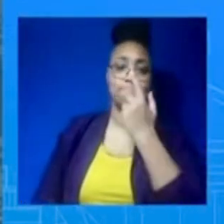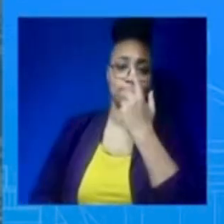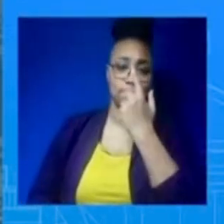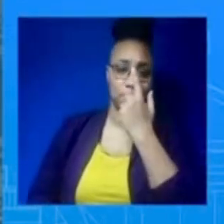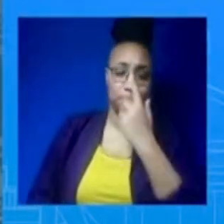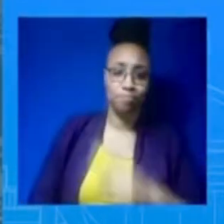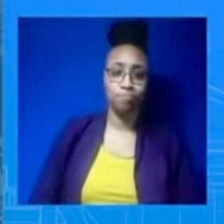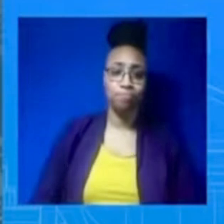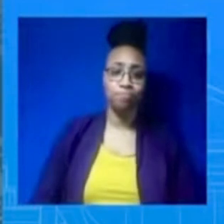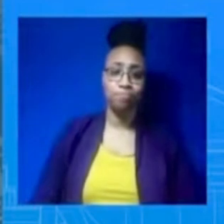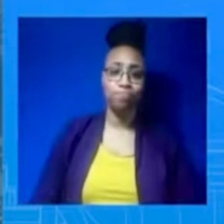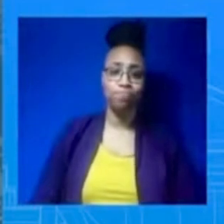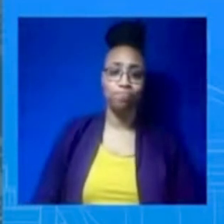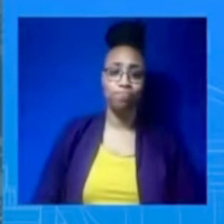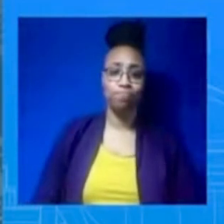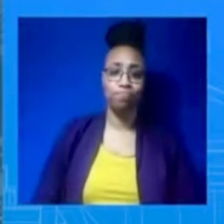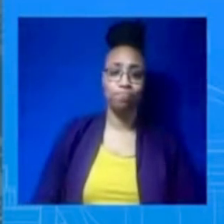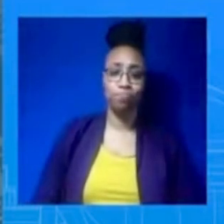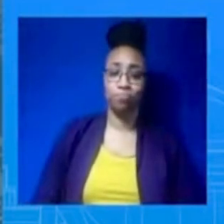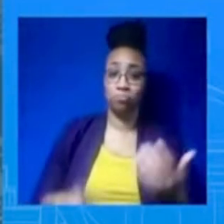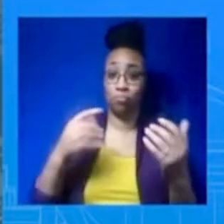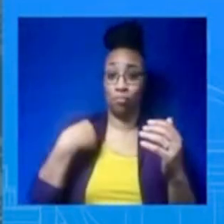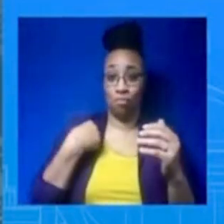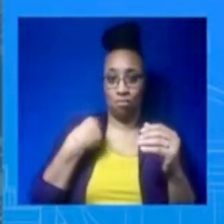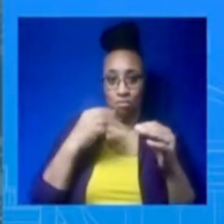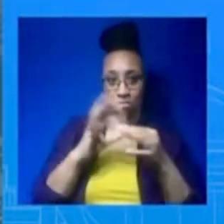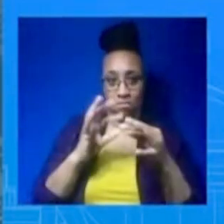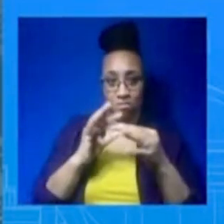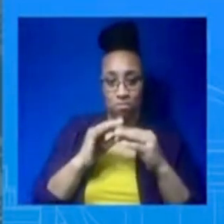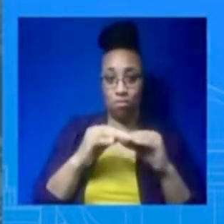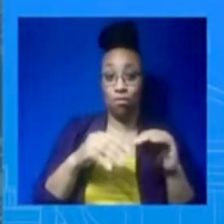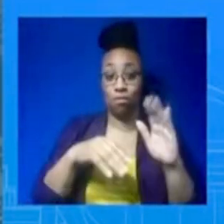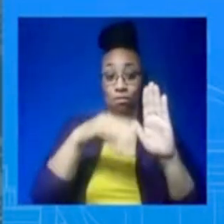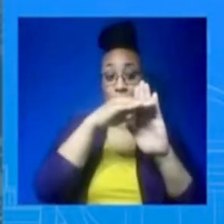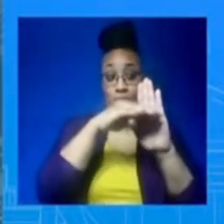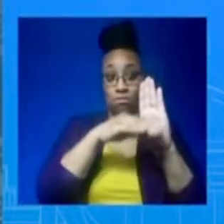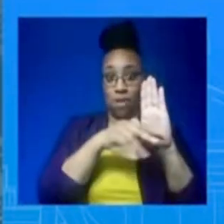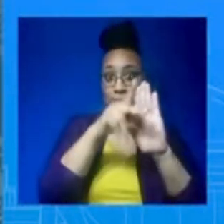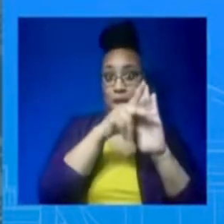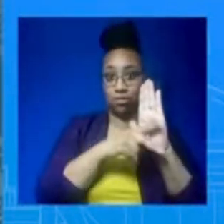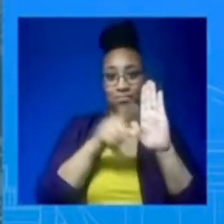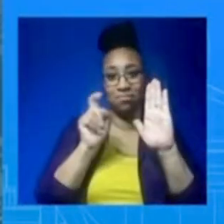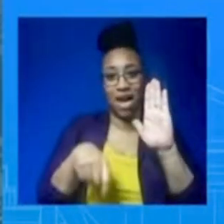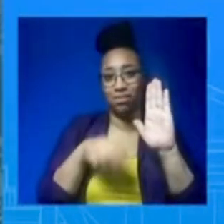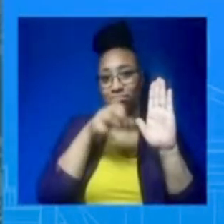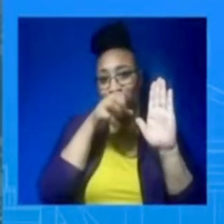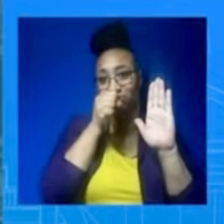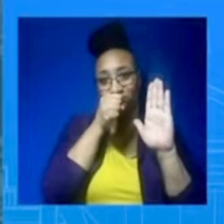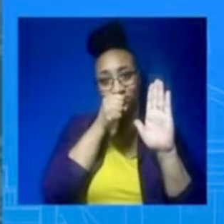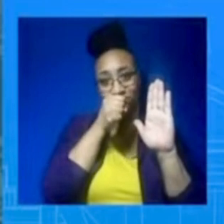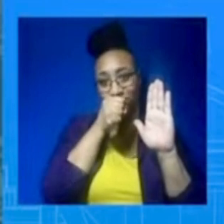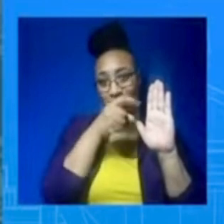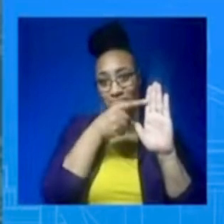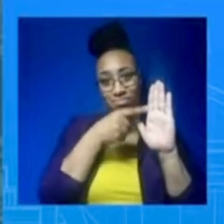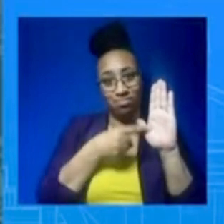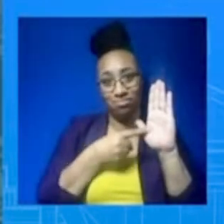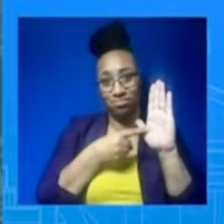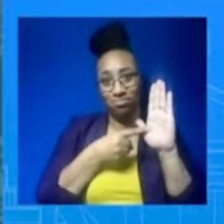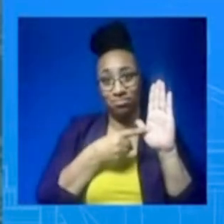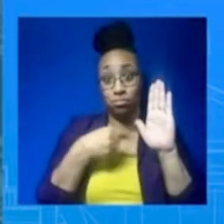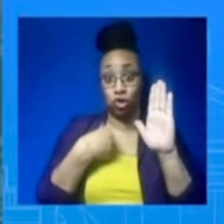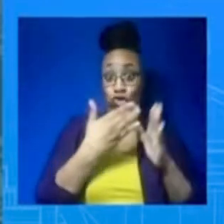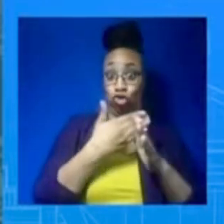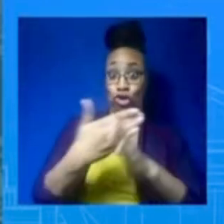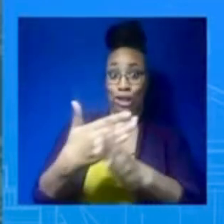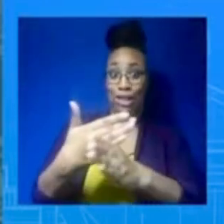aircraft. I thought the President did a terrific job yesterday of putting this into some context and